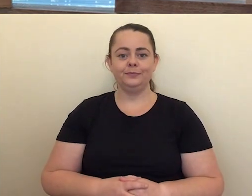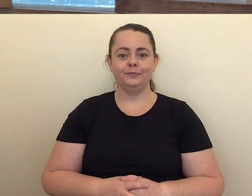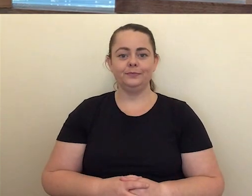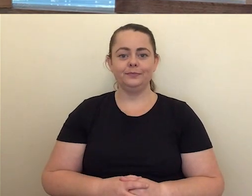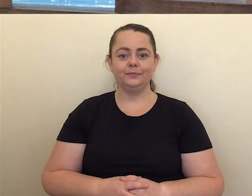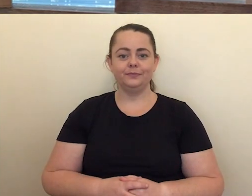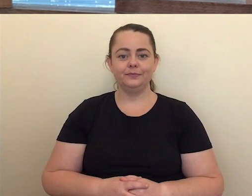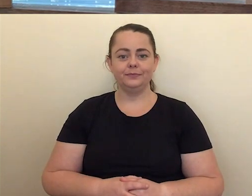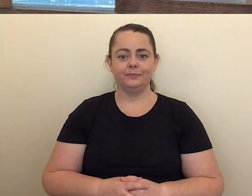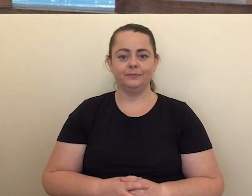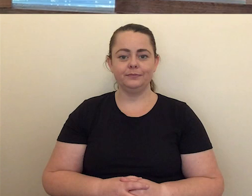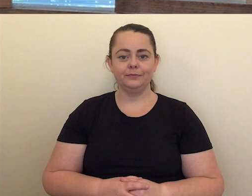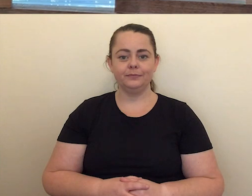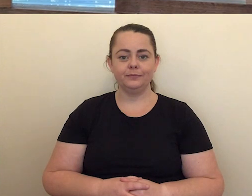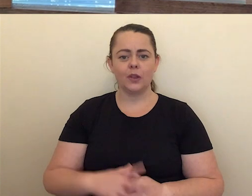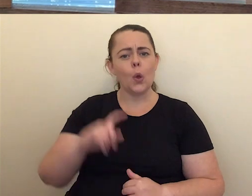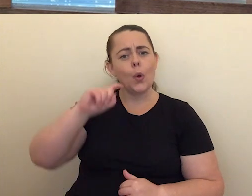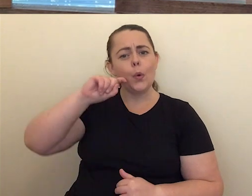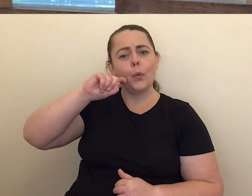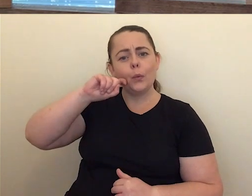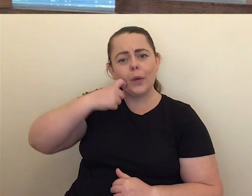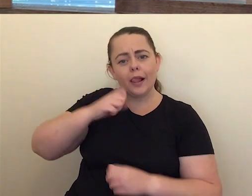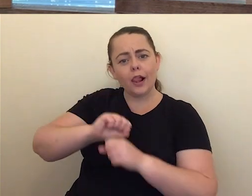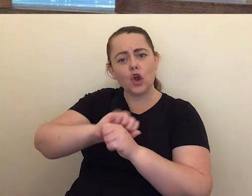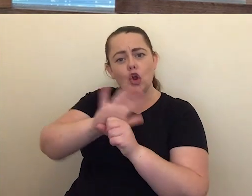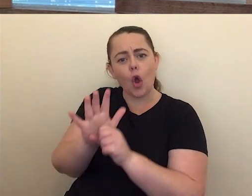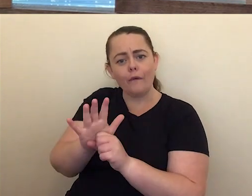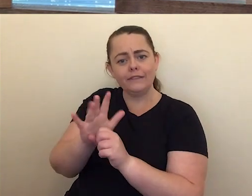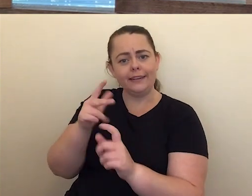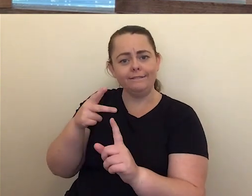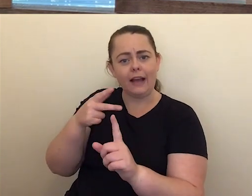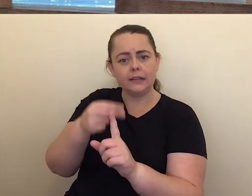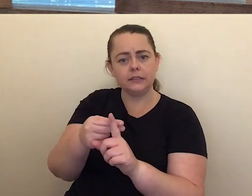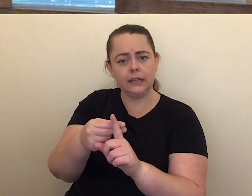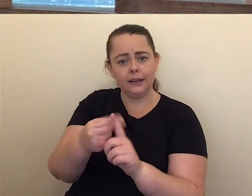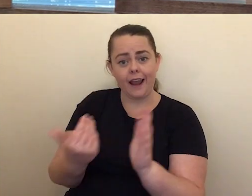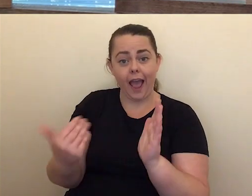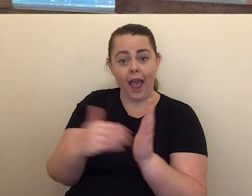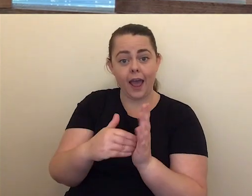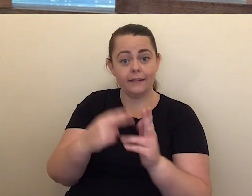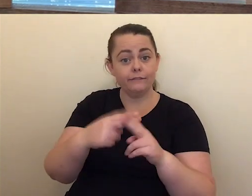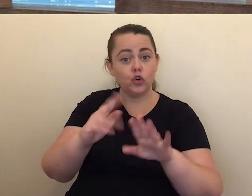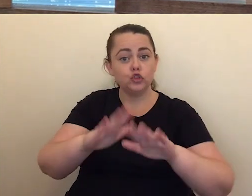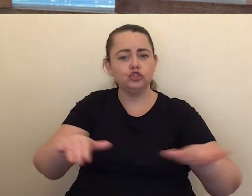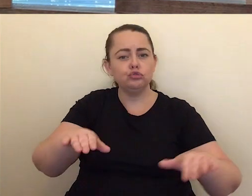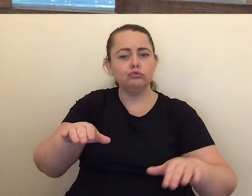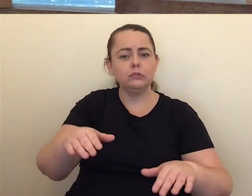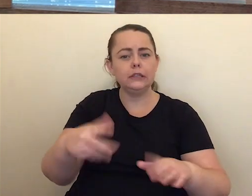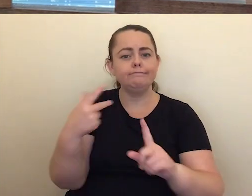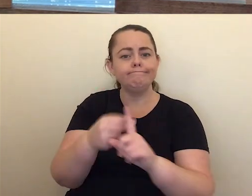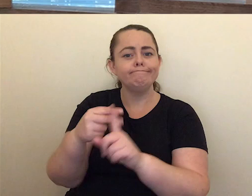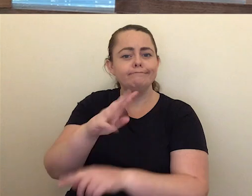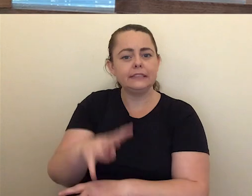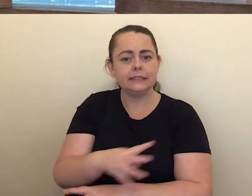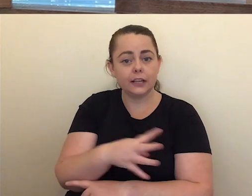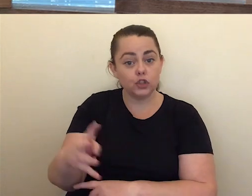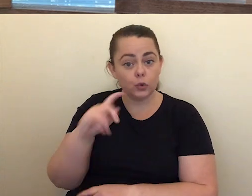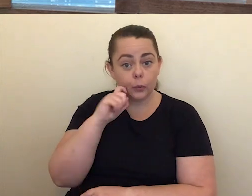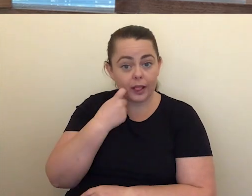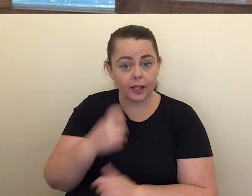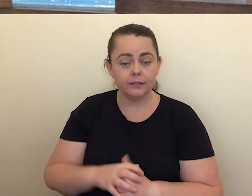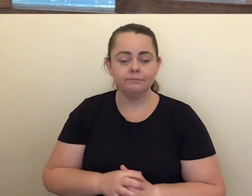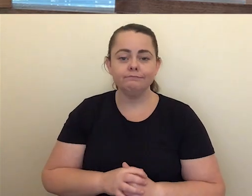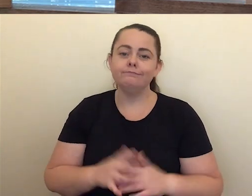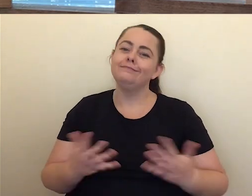And question number one is, will the COVID-19 vaccine be added to the childhood immunisation schedule? So COVID-19 will be